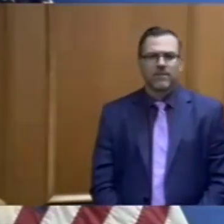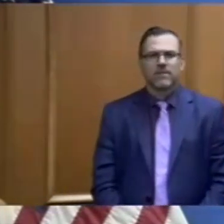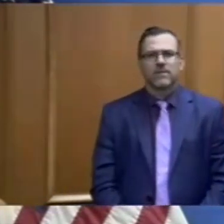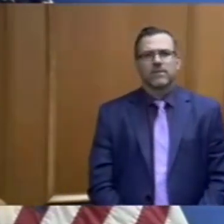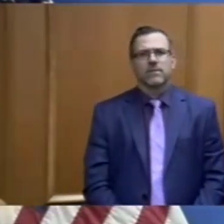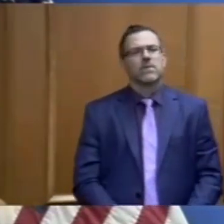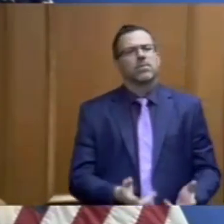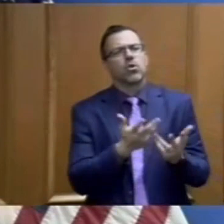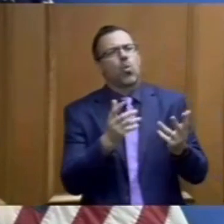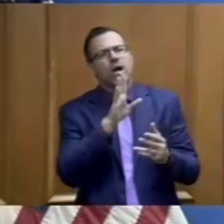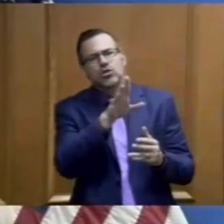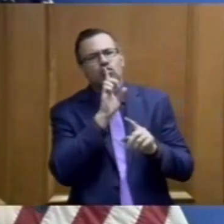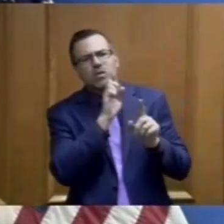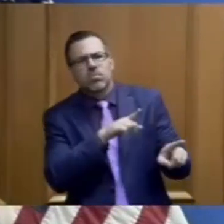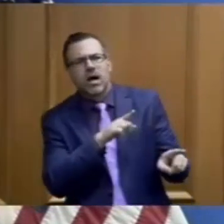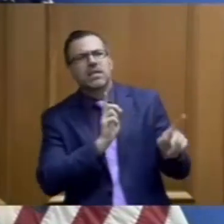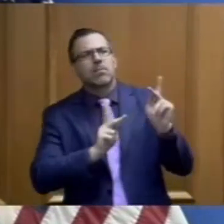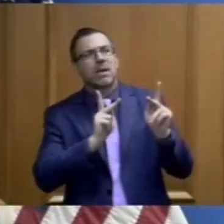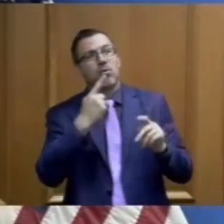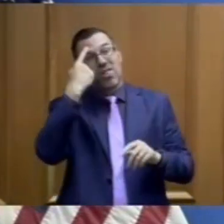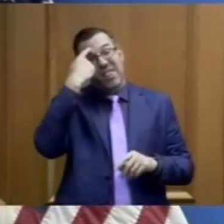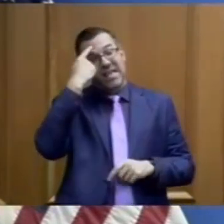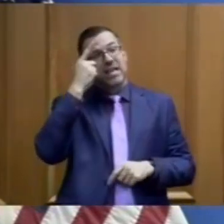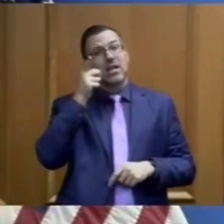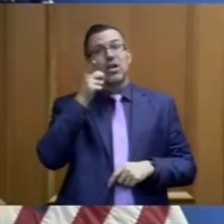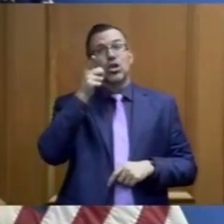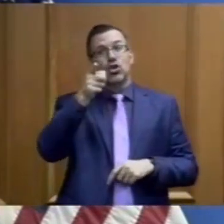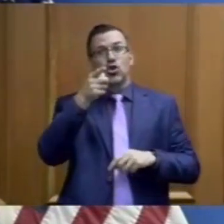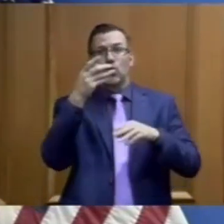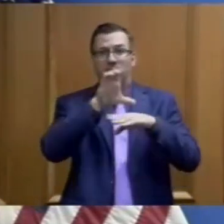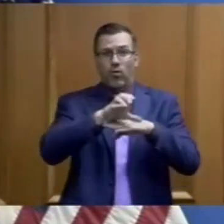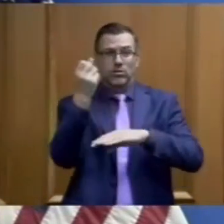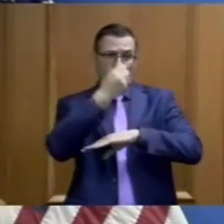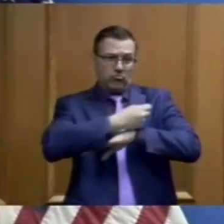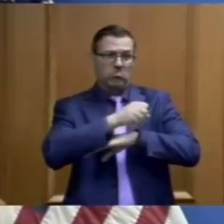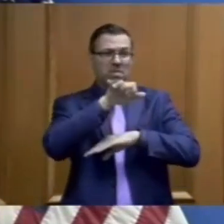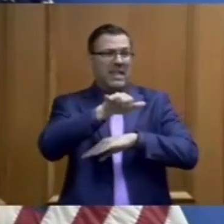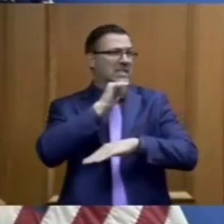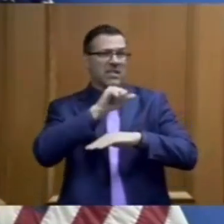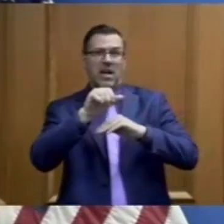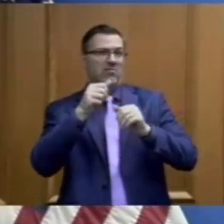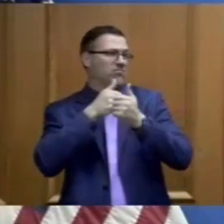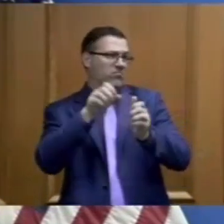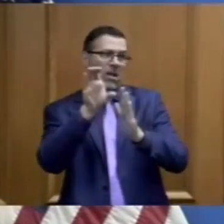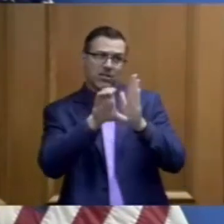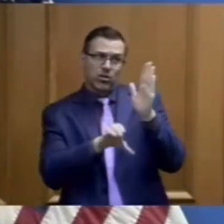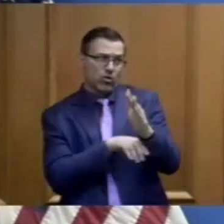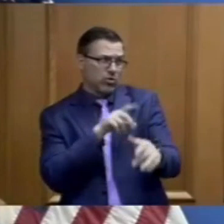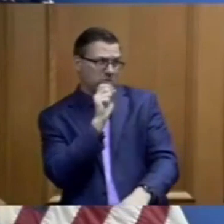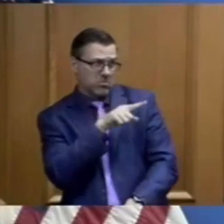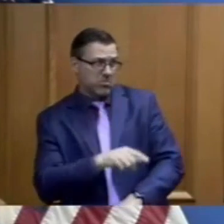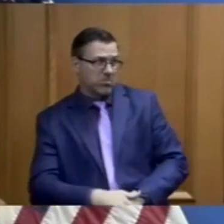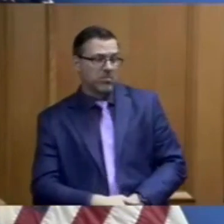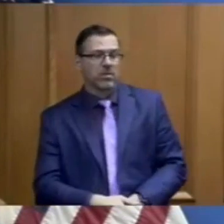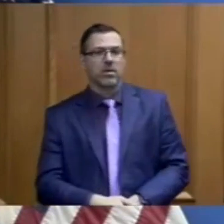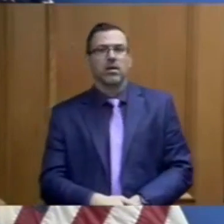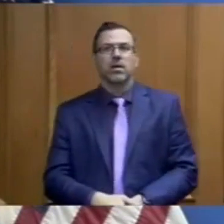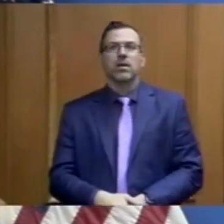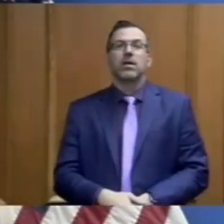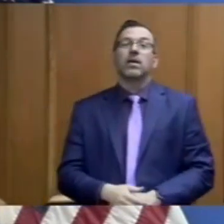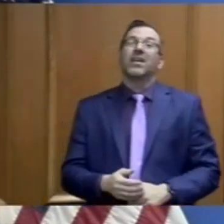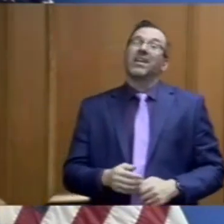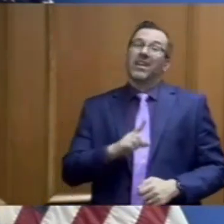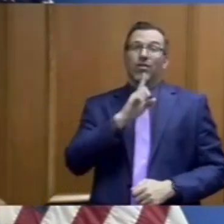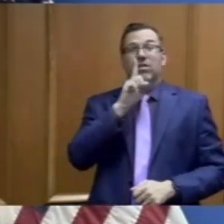What's your response to people who say that these shutdowns have been unconstitutional? Yeah, well, what's most